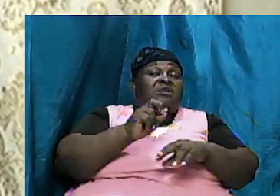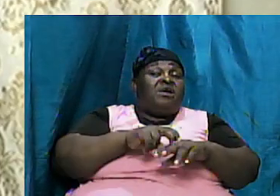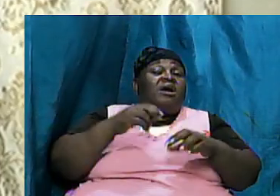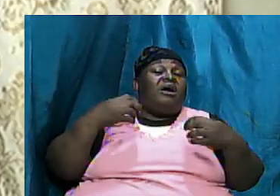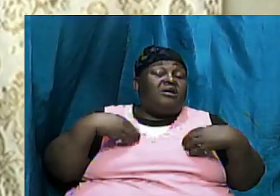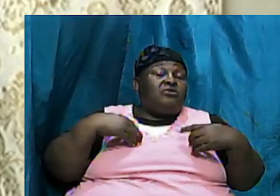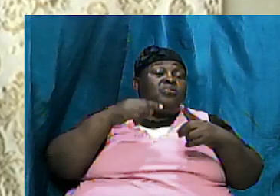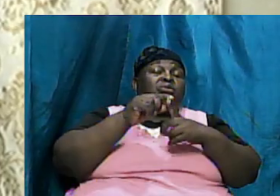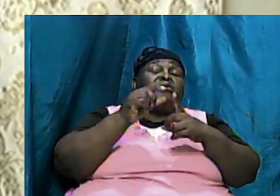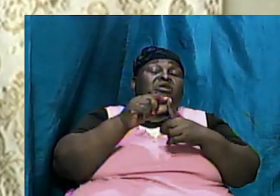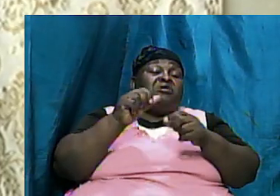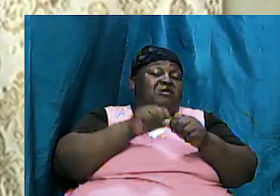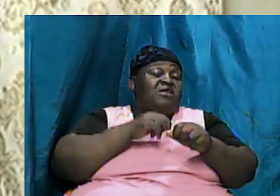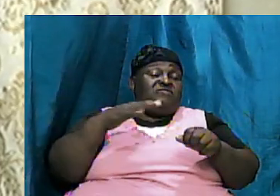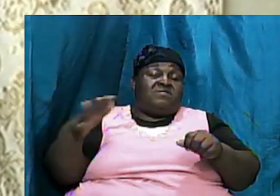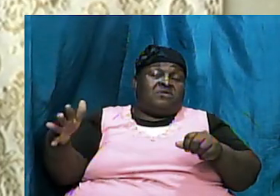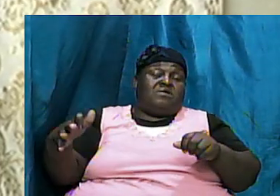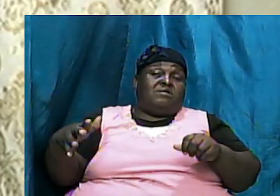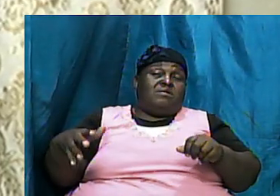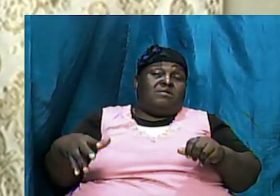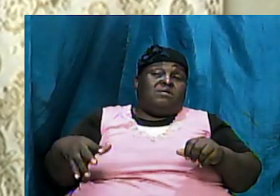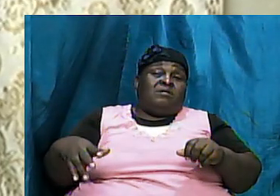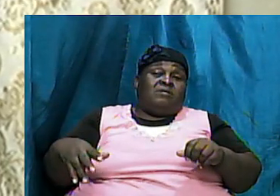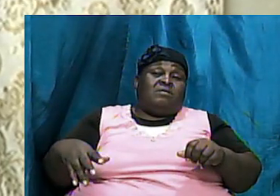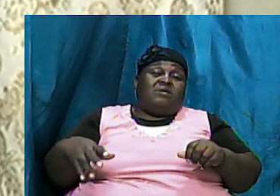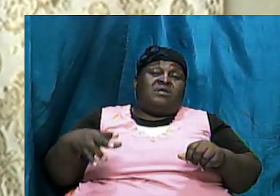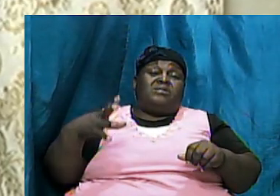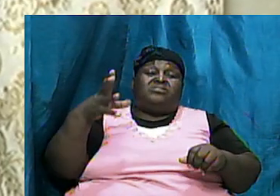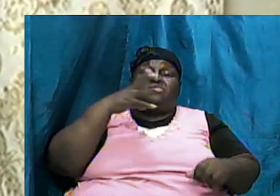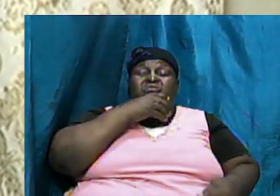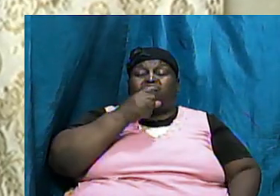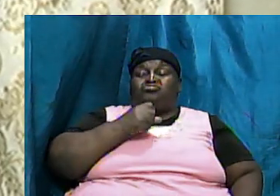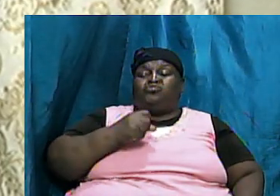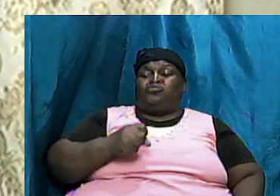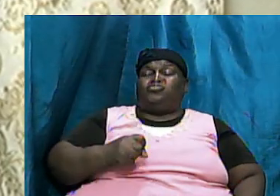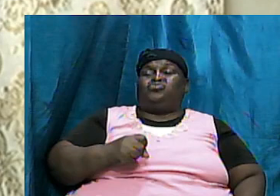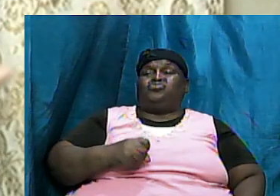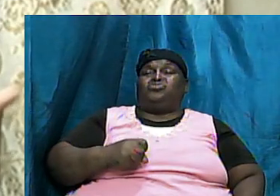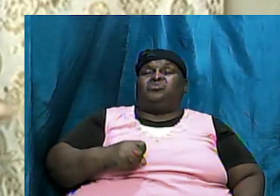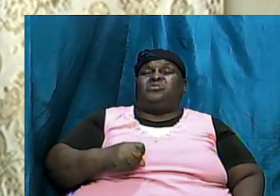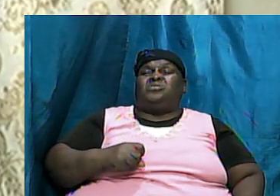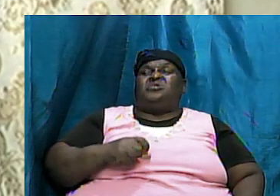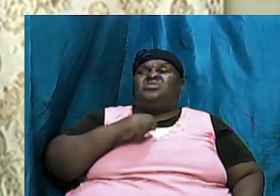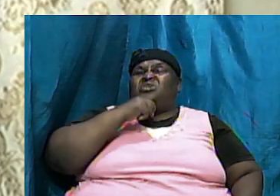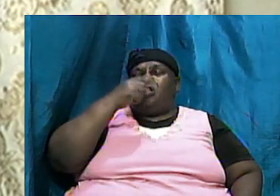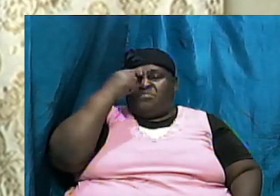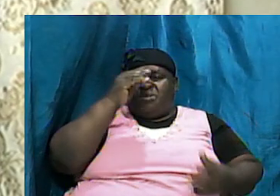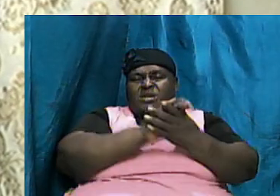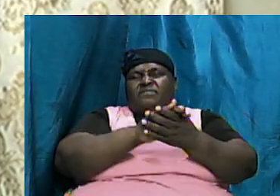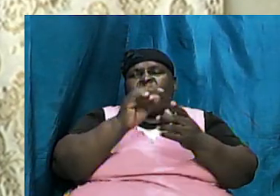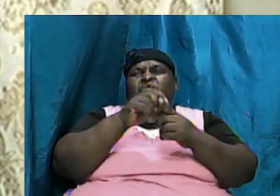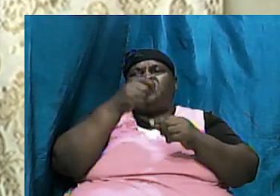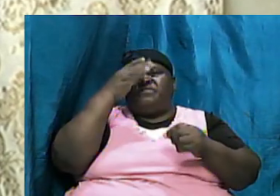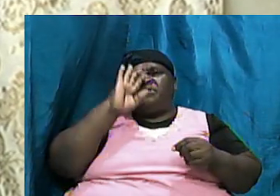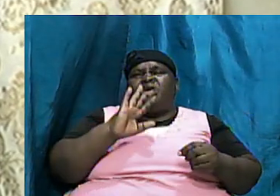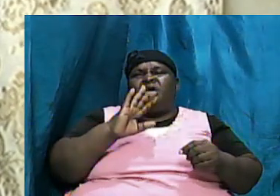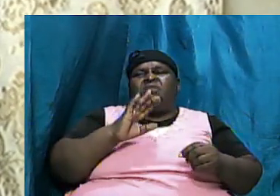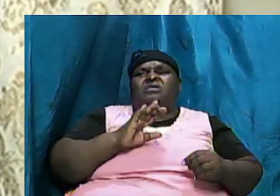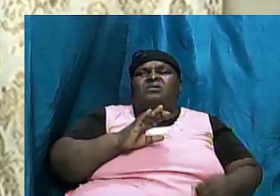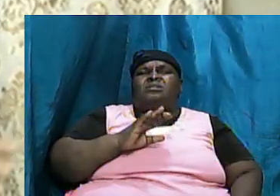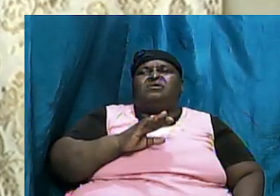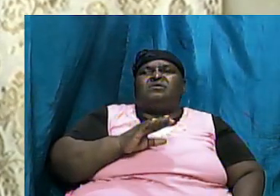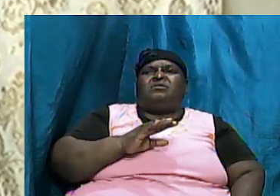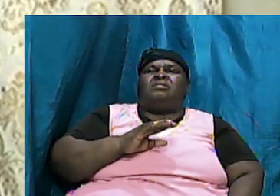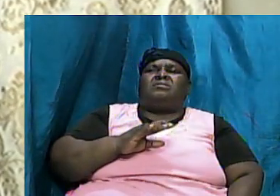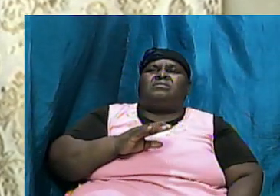word and everything but guess what as they started to get older not that they didn't believe the word of God but it is how we are and